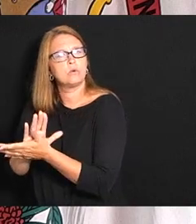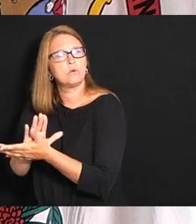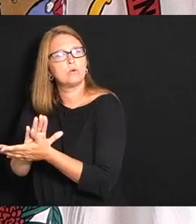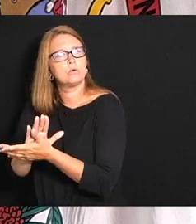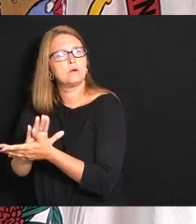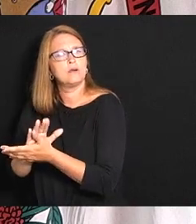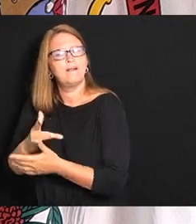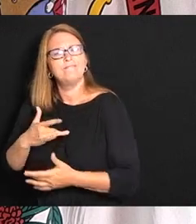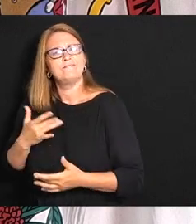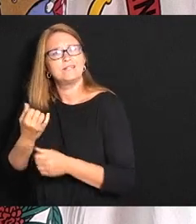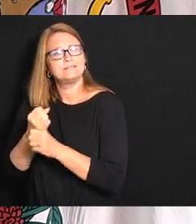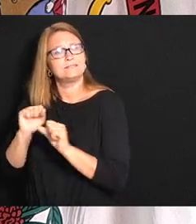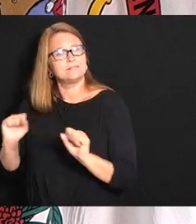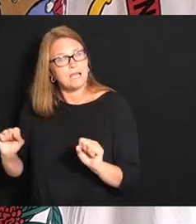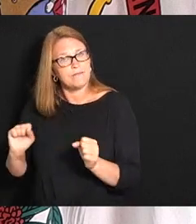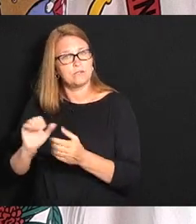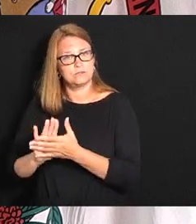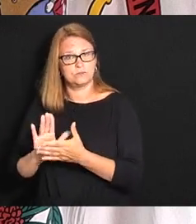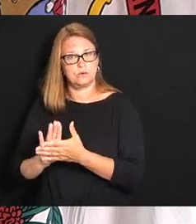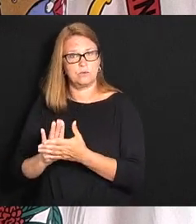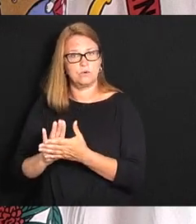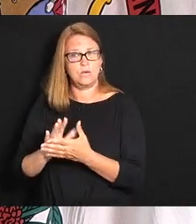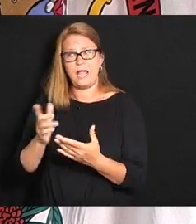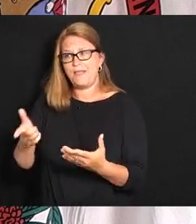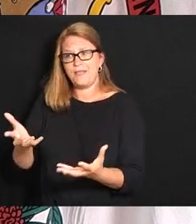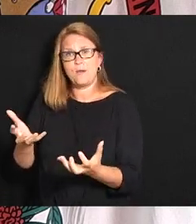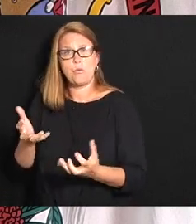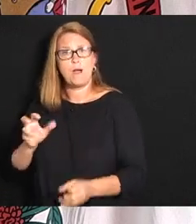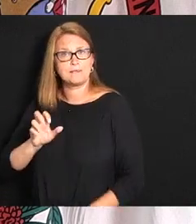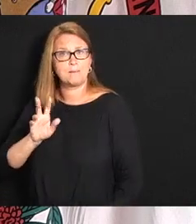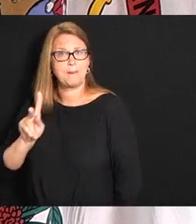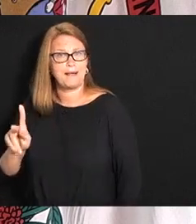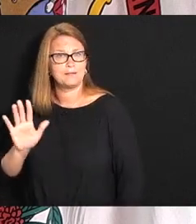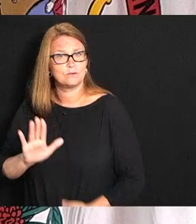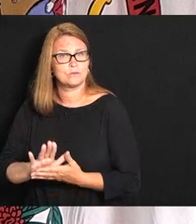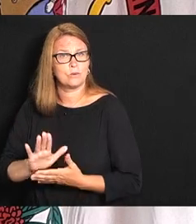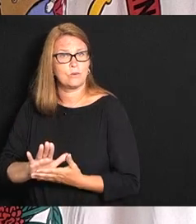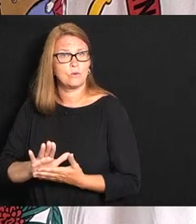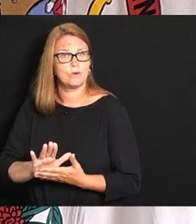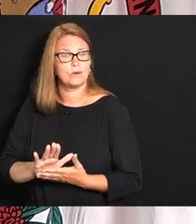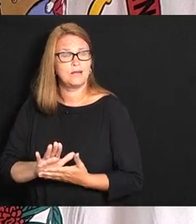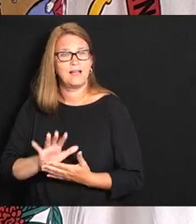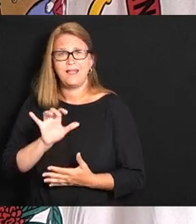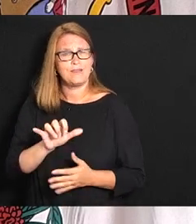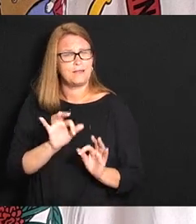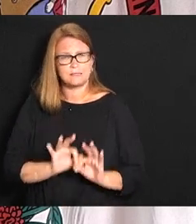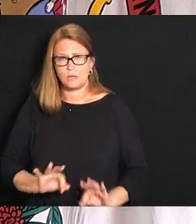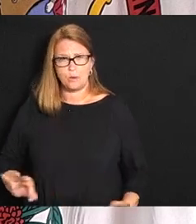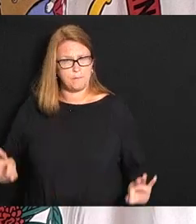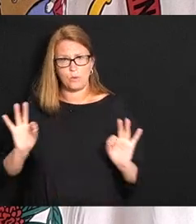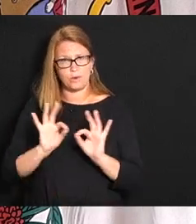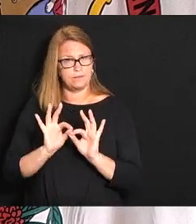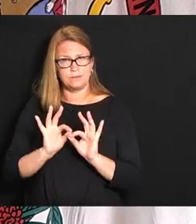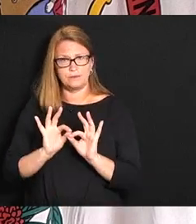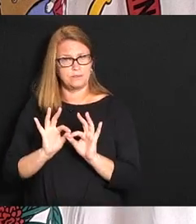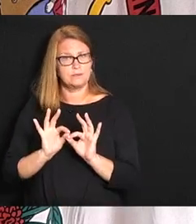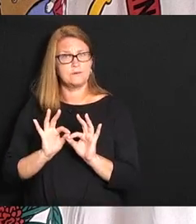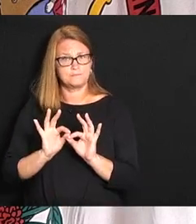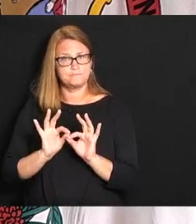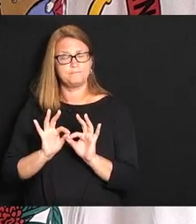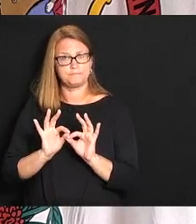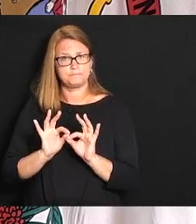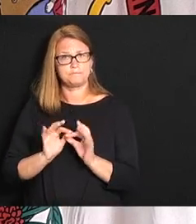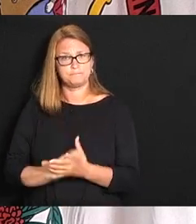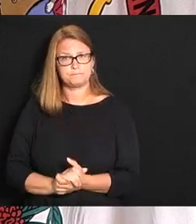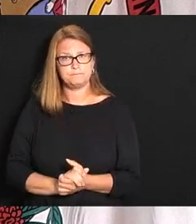and they absolutely want to be there it is so important to the fabric of who we are but if we